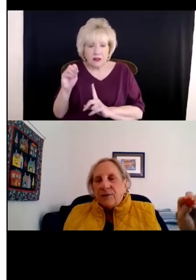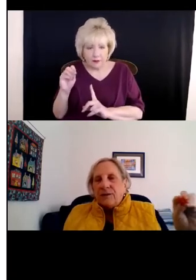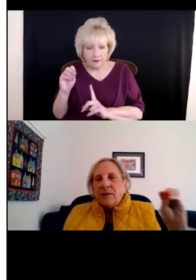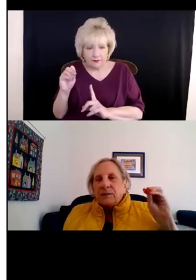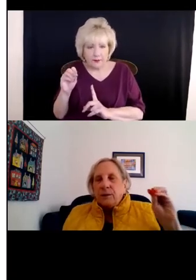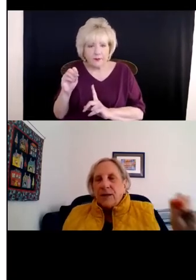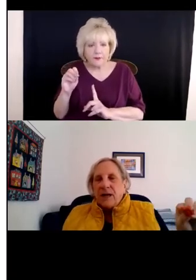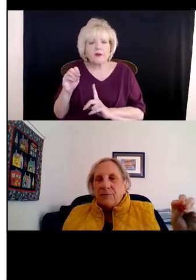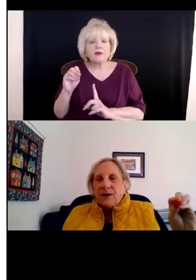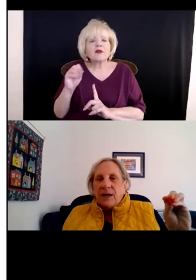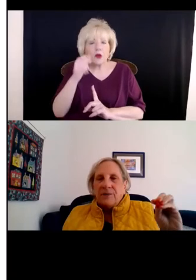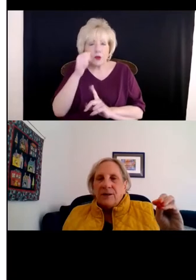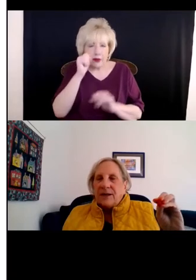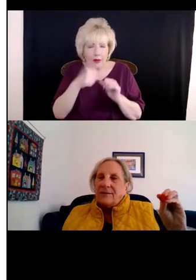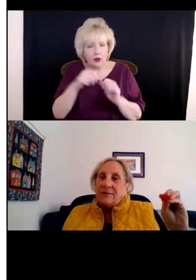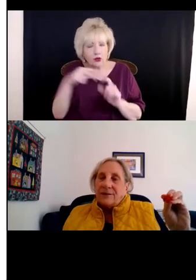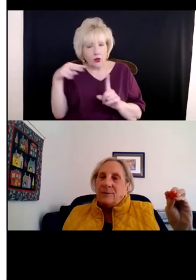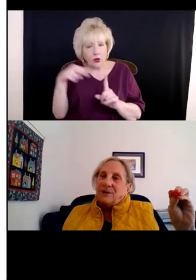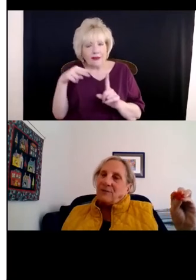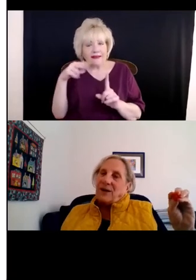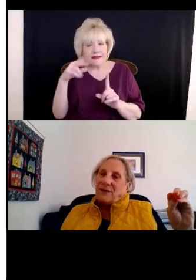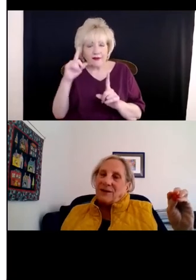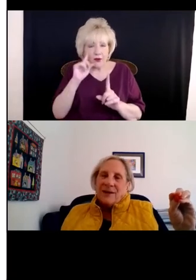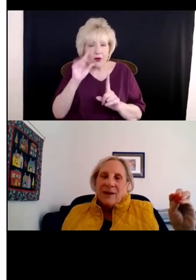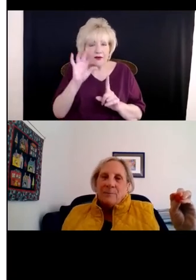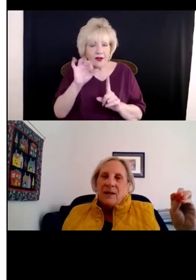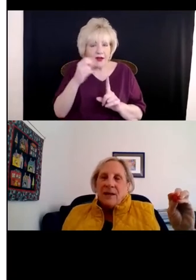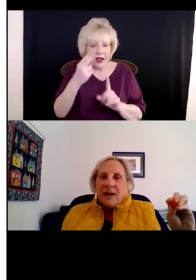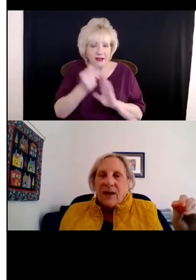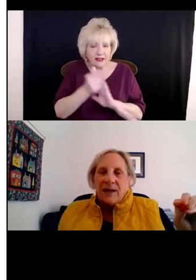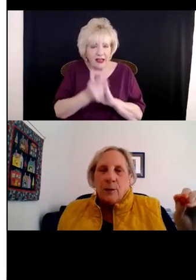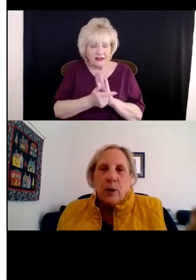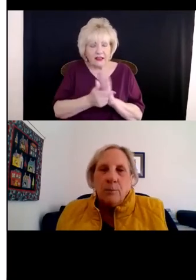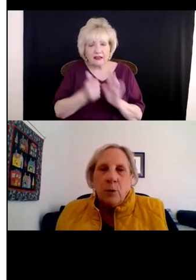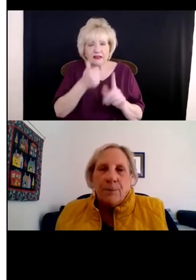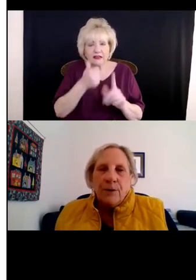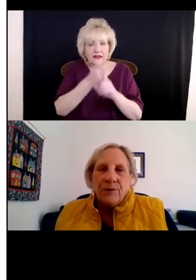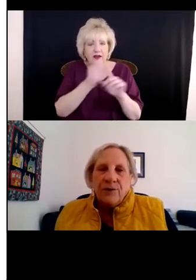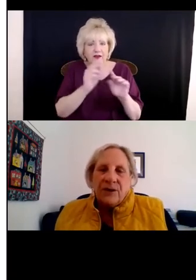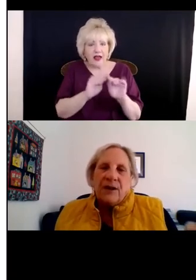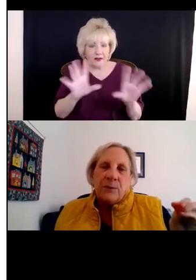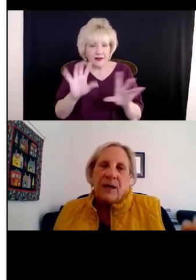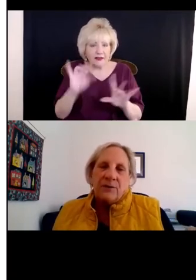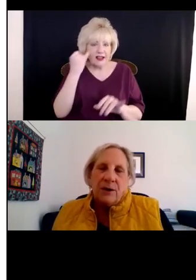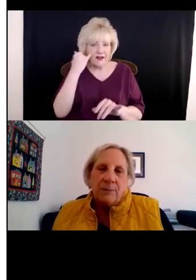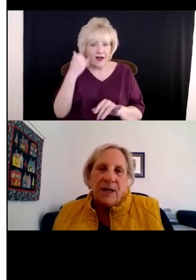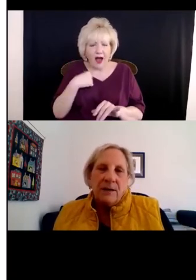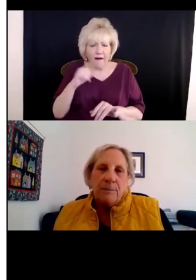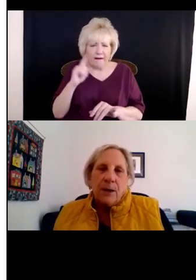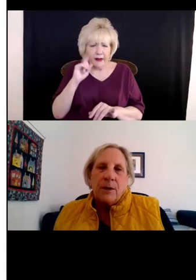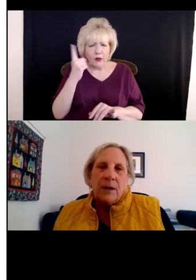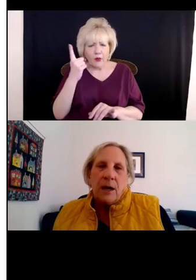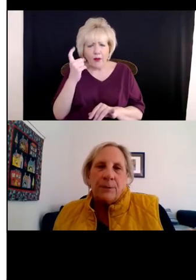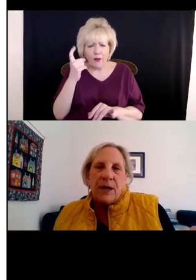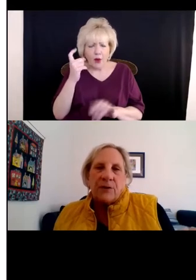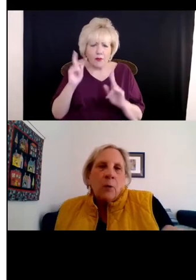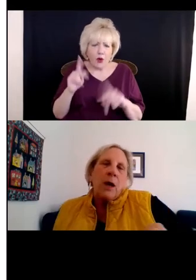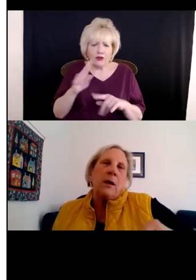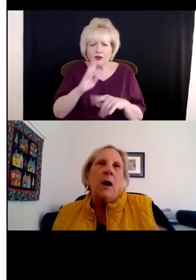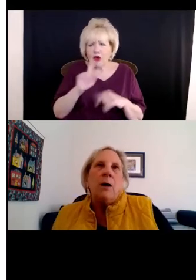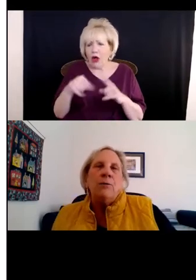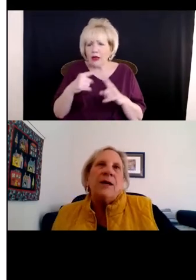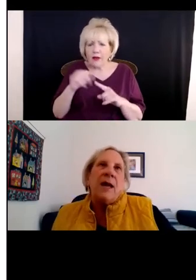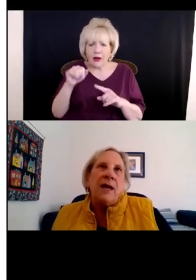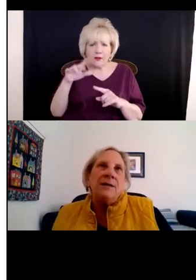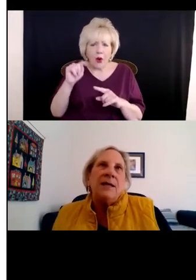to housing to apply the Fair Housing Act. That seems self-evident. But if I hear one more person says when I talk about an apartment complex,